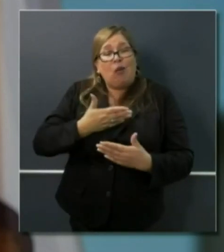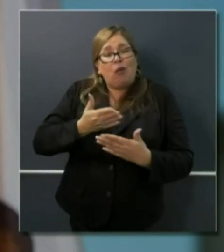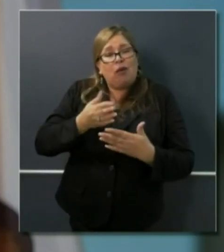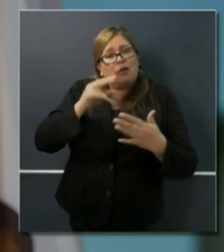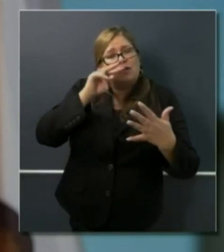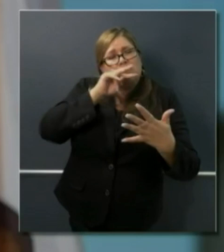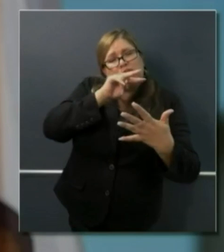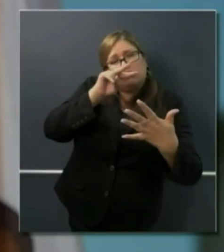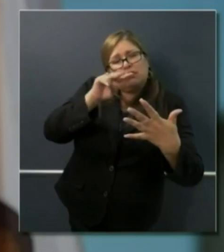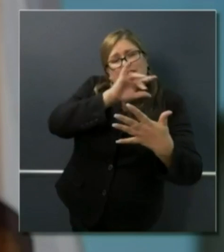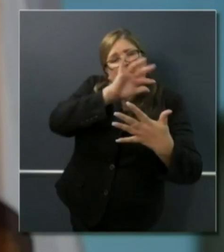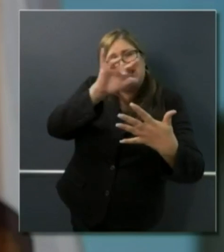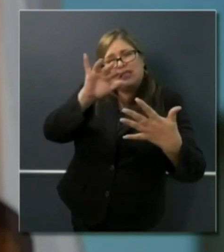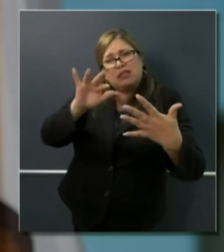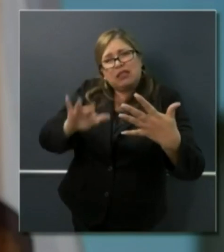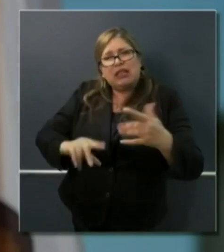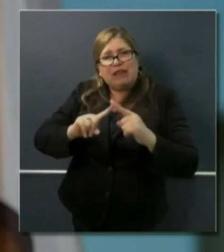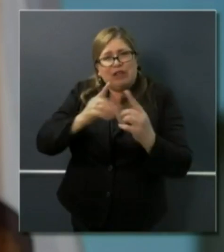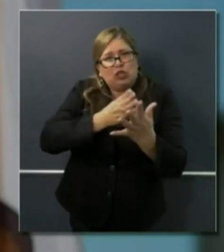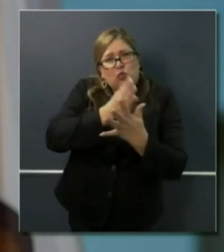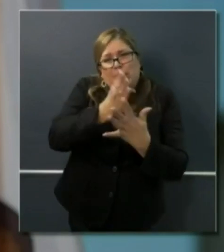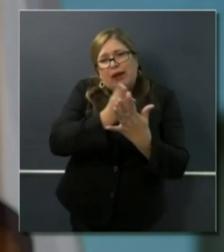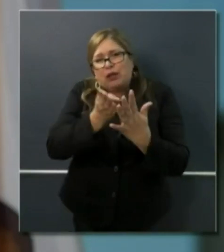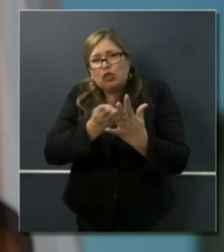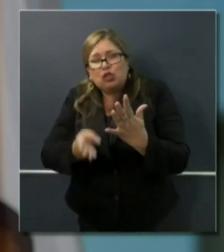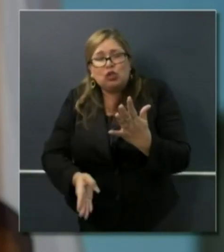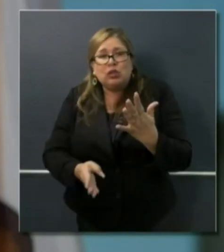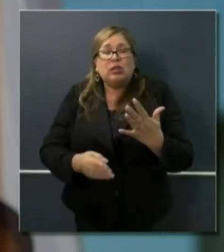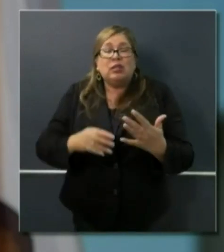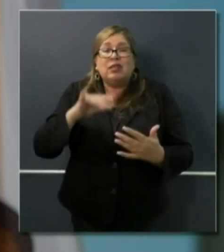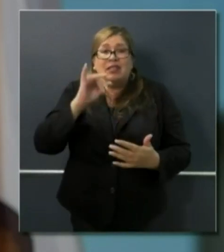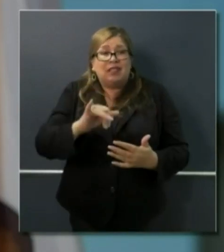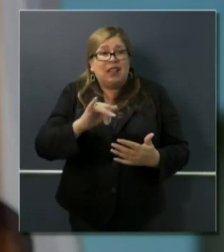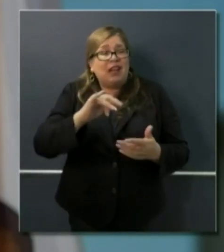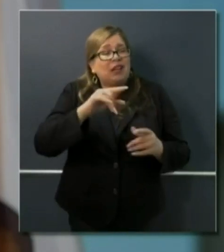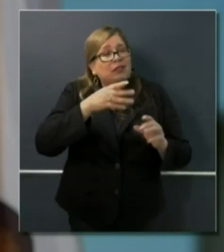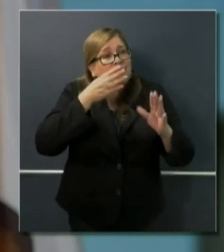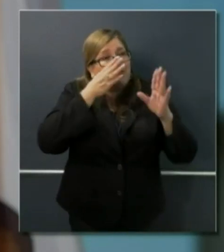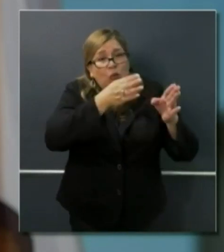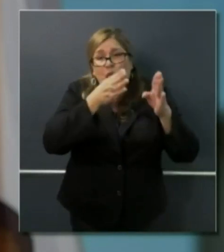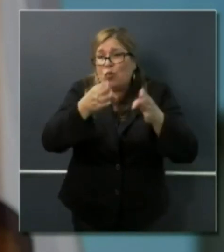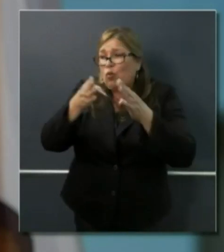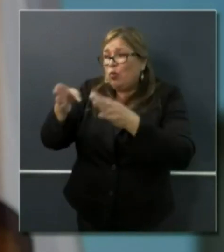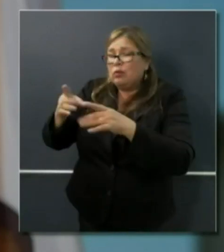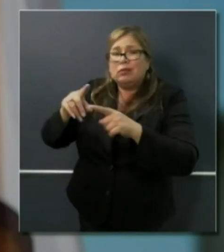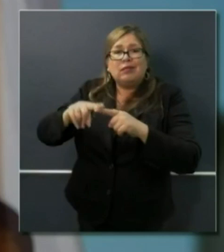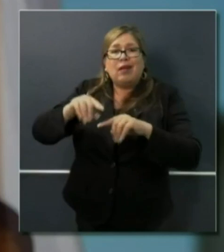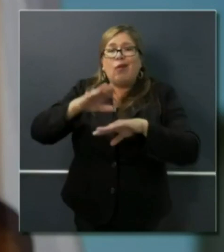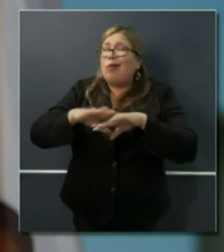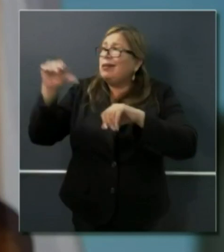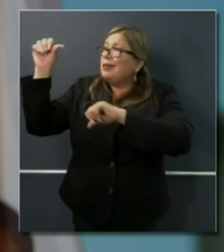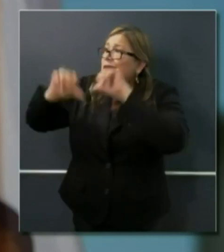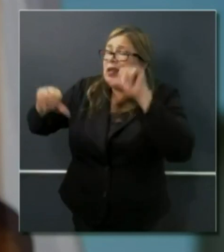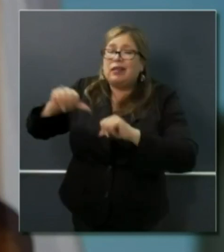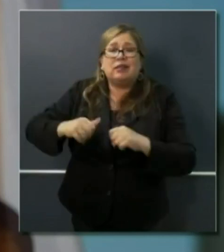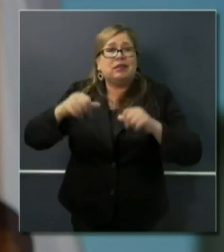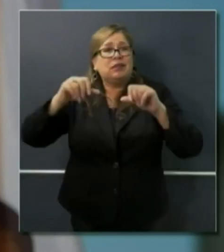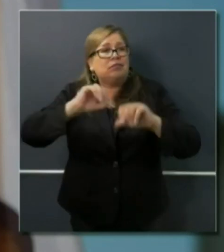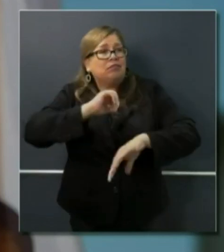strategy based upon science, based upon health data, also